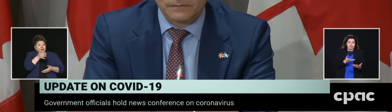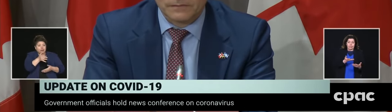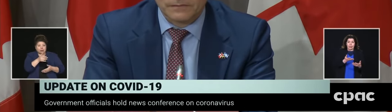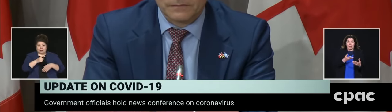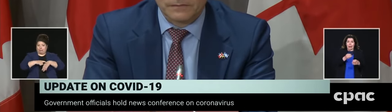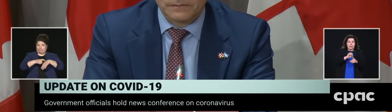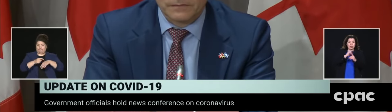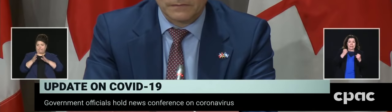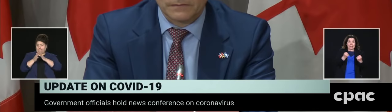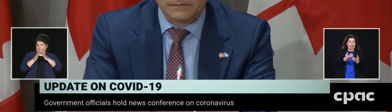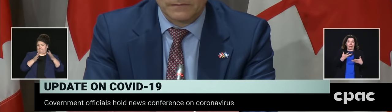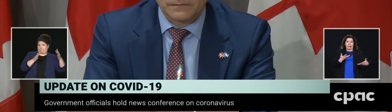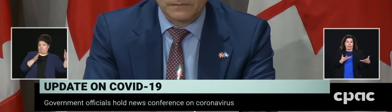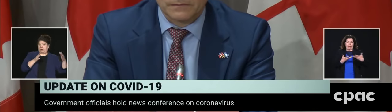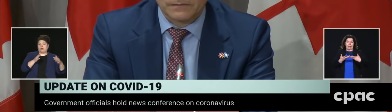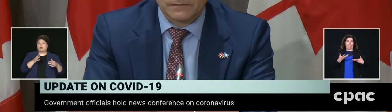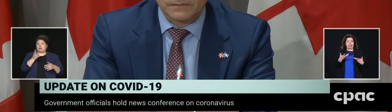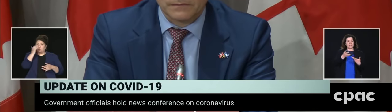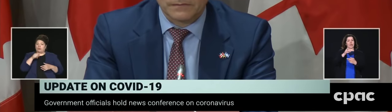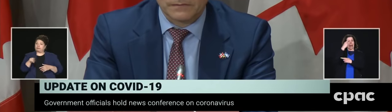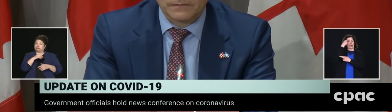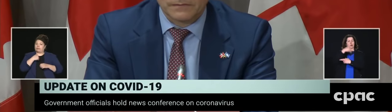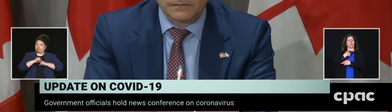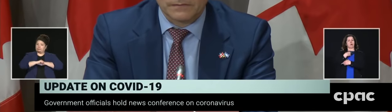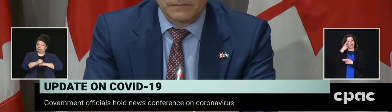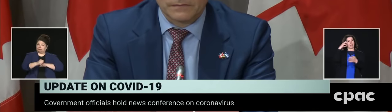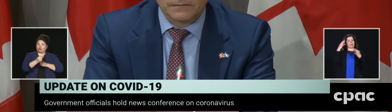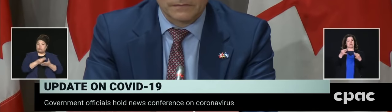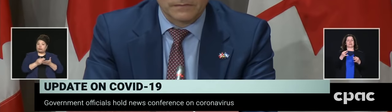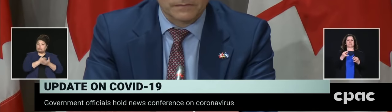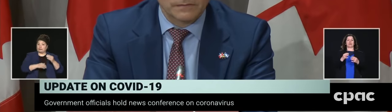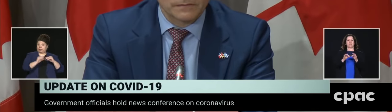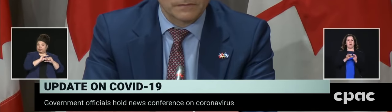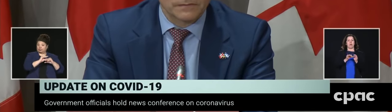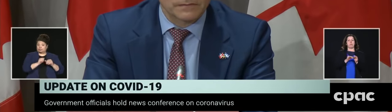Thank you, le ministre. On va repasser au téléphone pour trois questions. Opérateur?